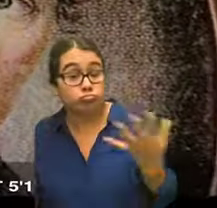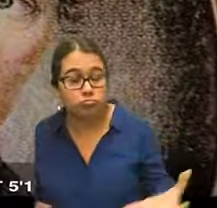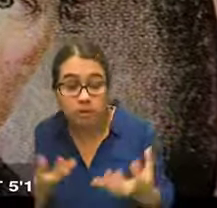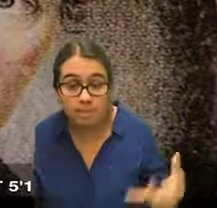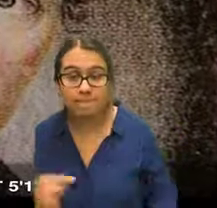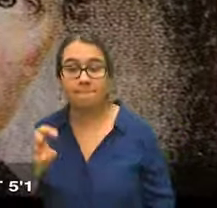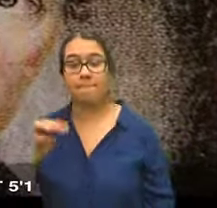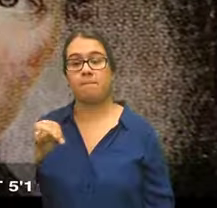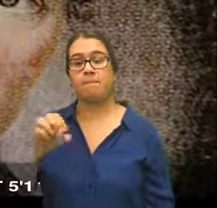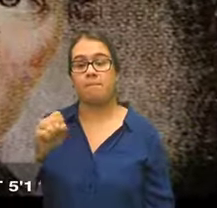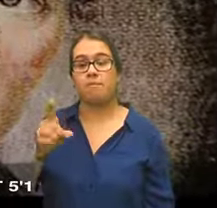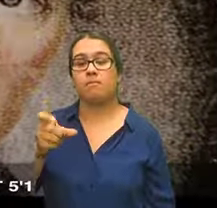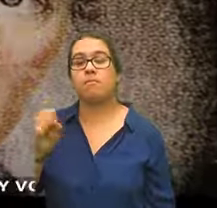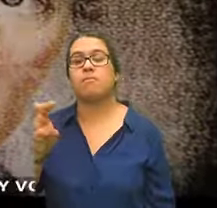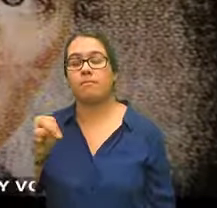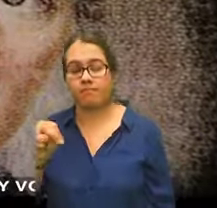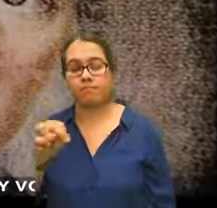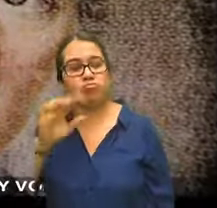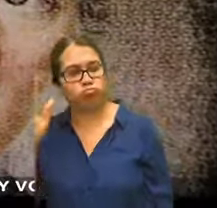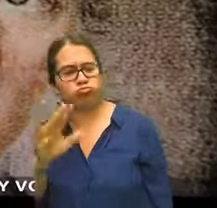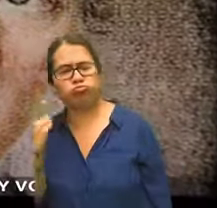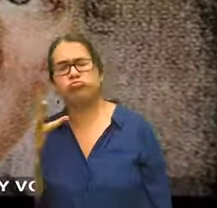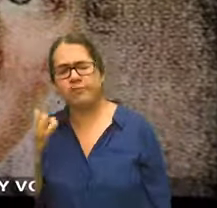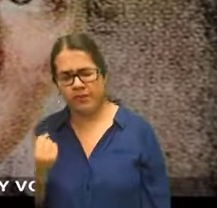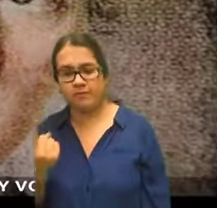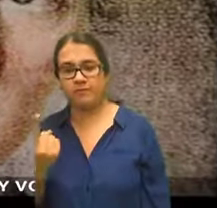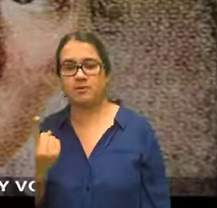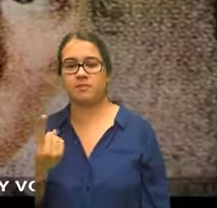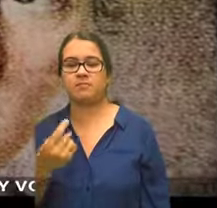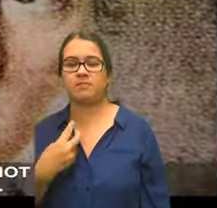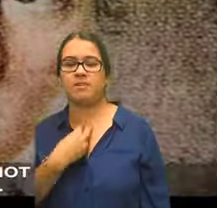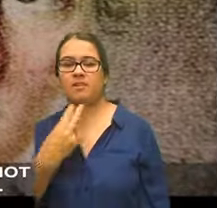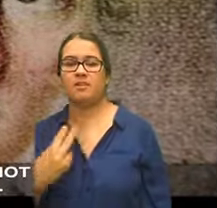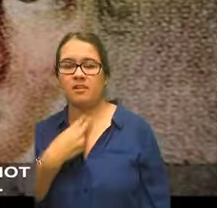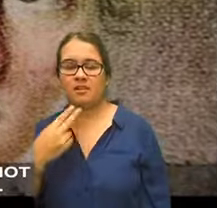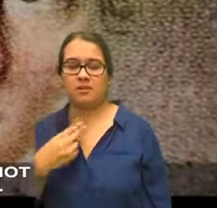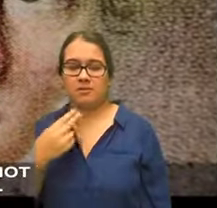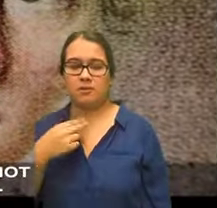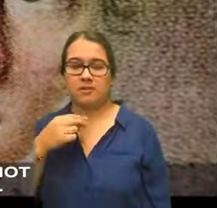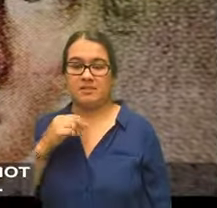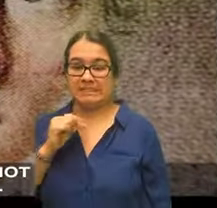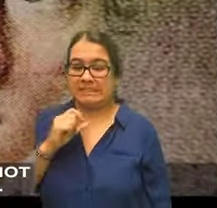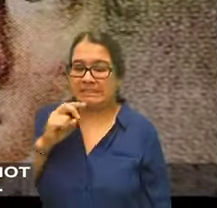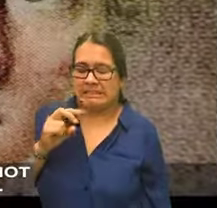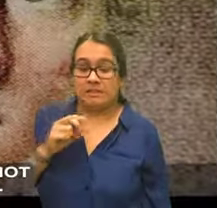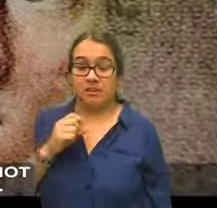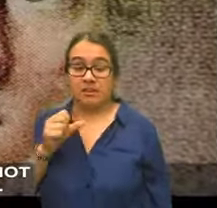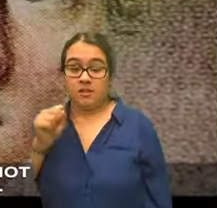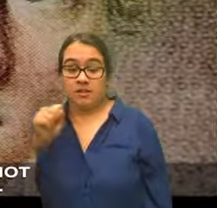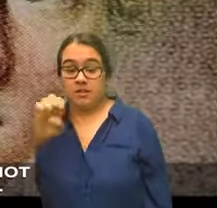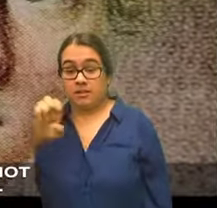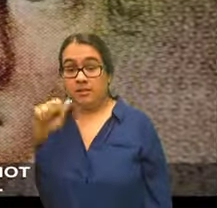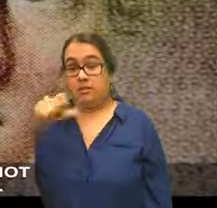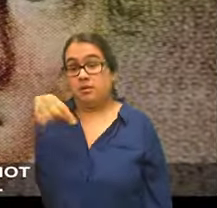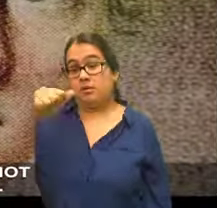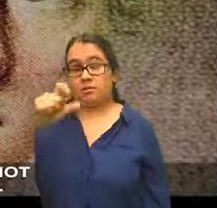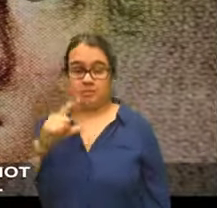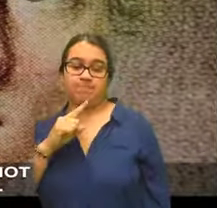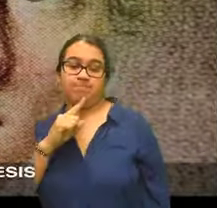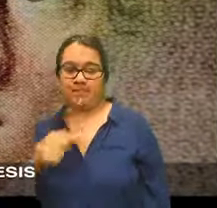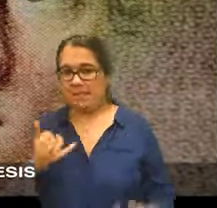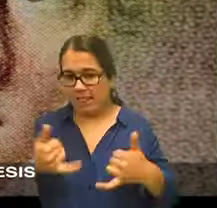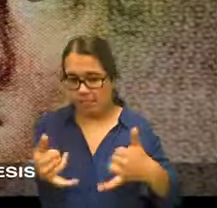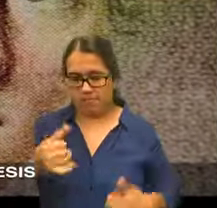Madison was about 5'1 he had a high, squeaky voice Steven Seagal could not play James